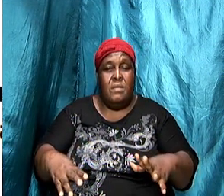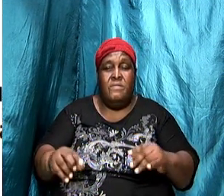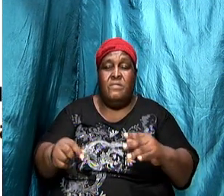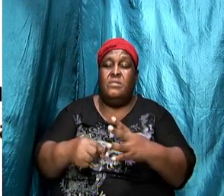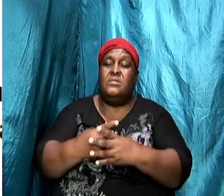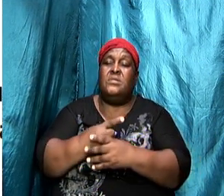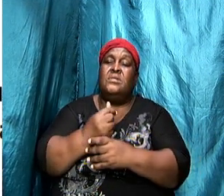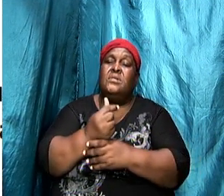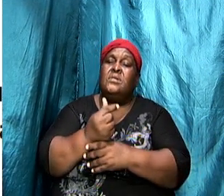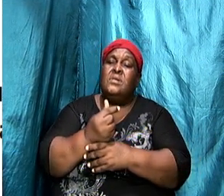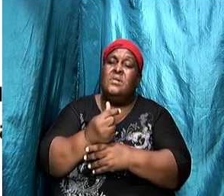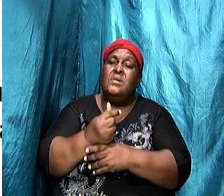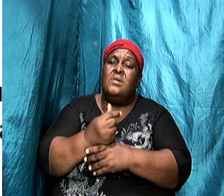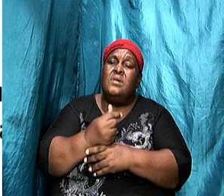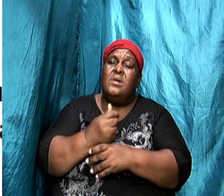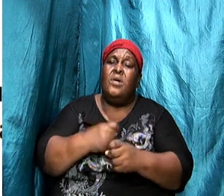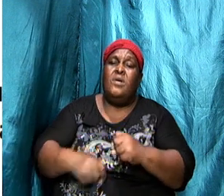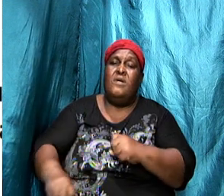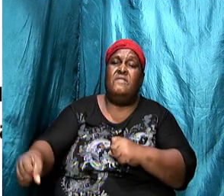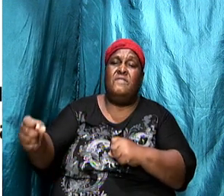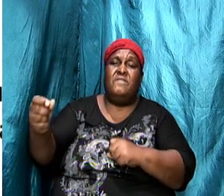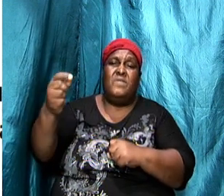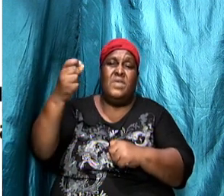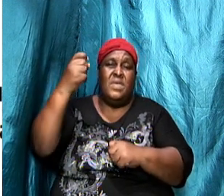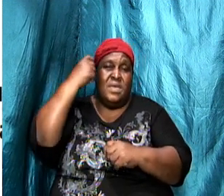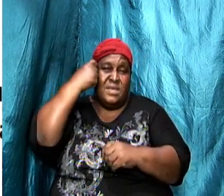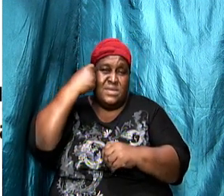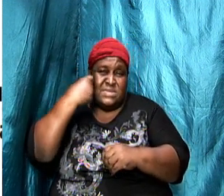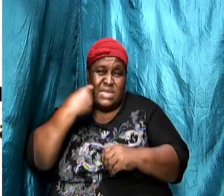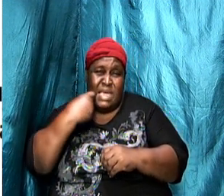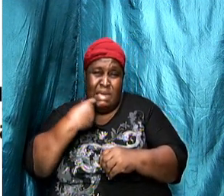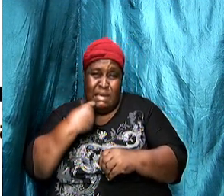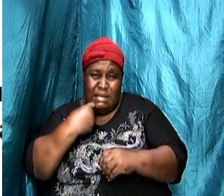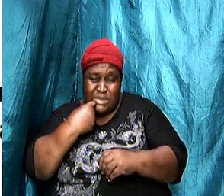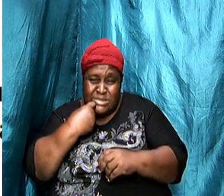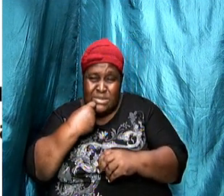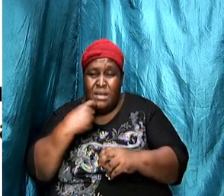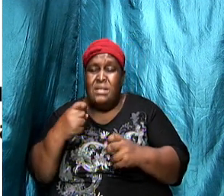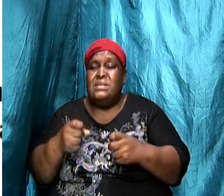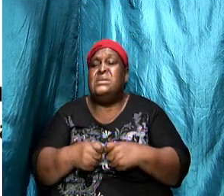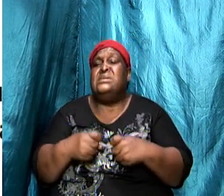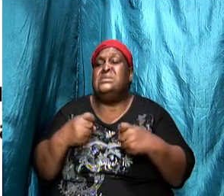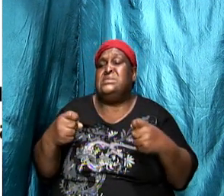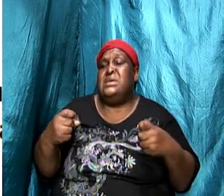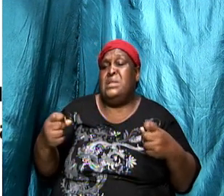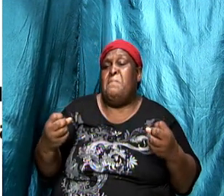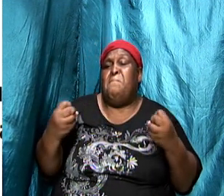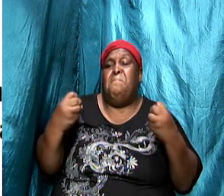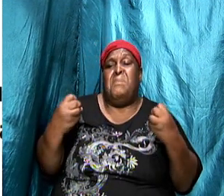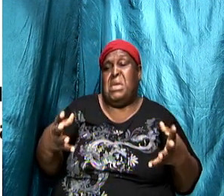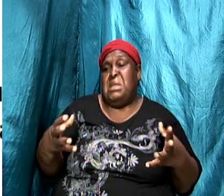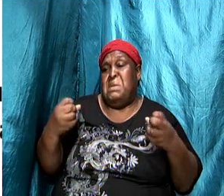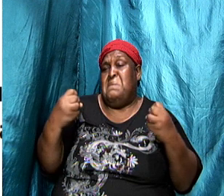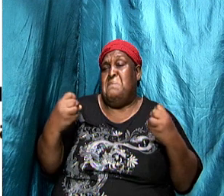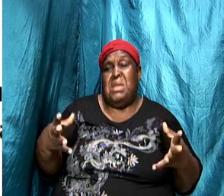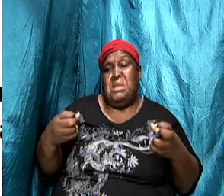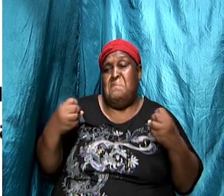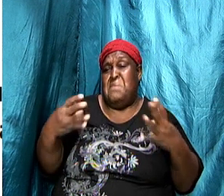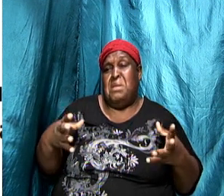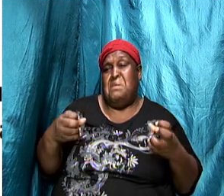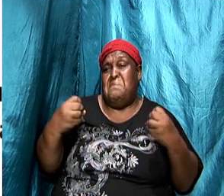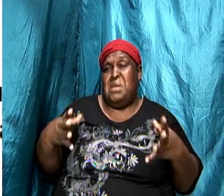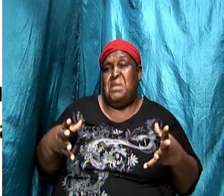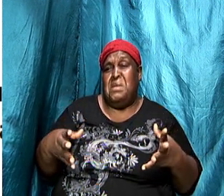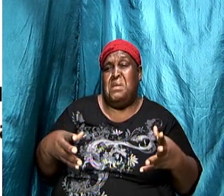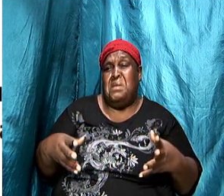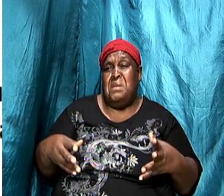and for conception to take place and lots of conception because there were many who were not fertile they